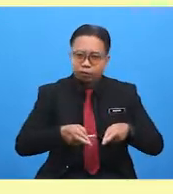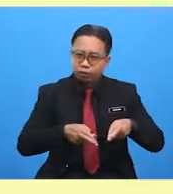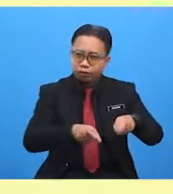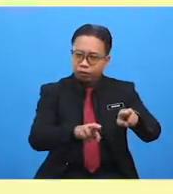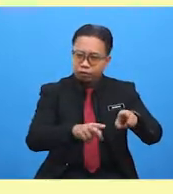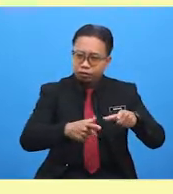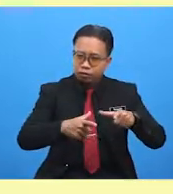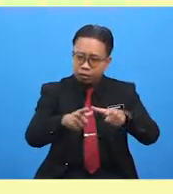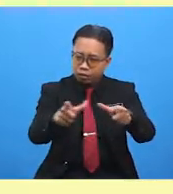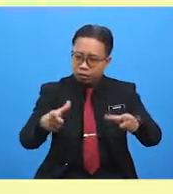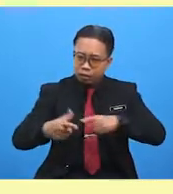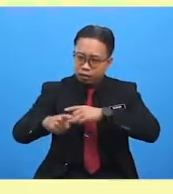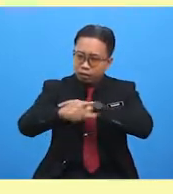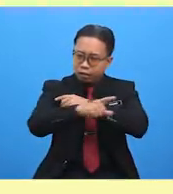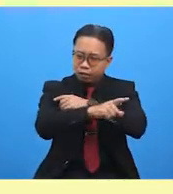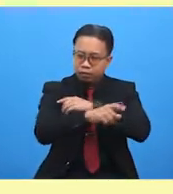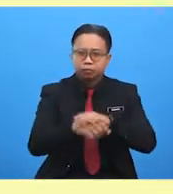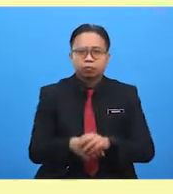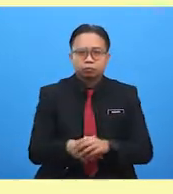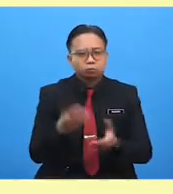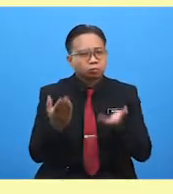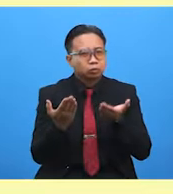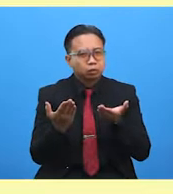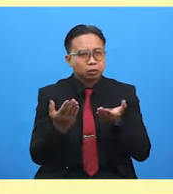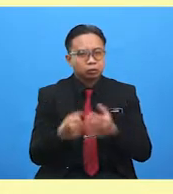and other bodies of water might freeze over.